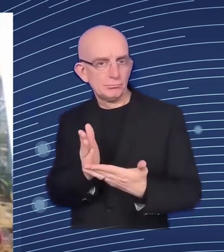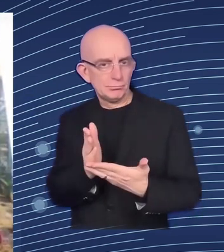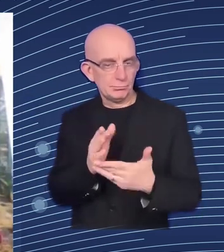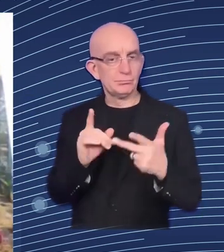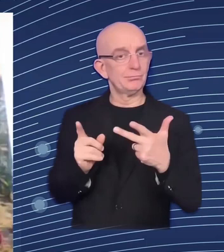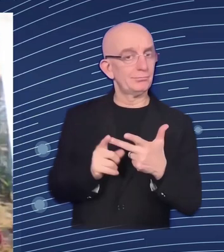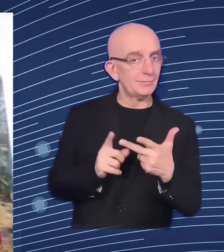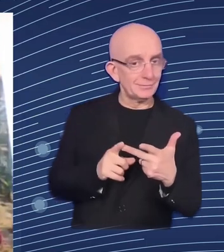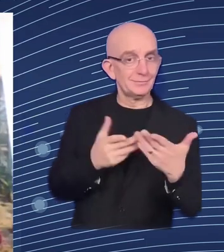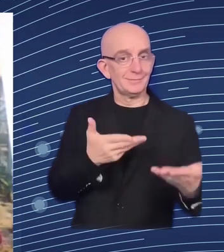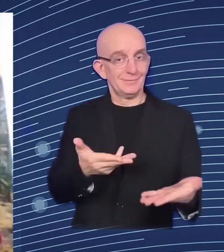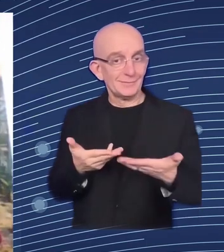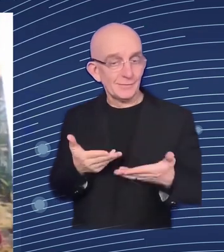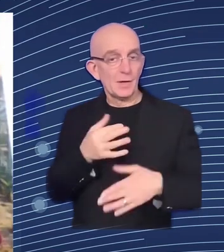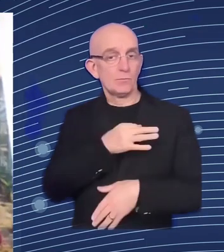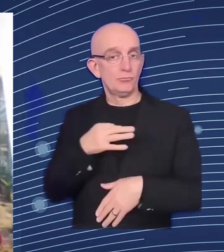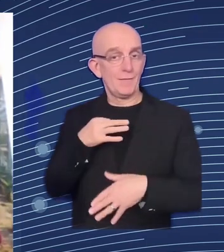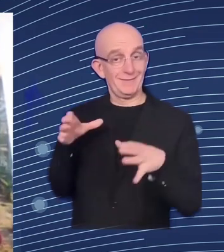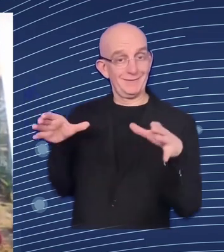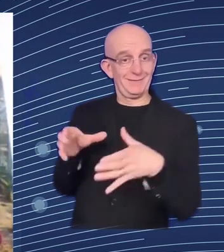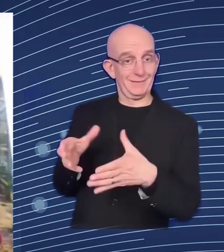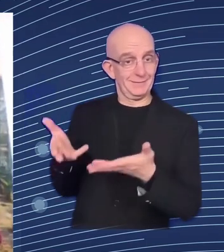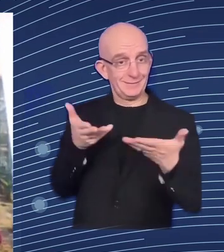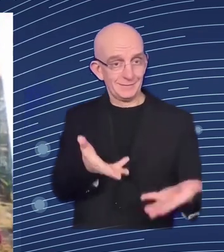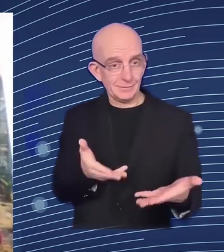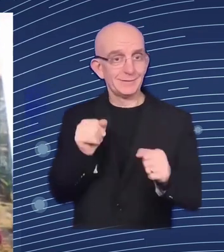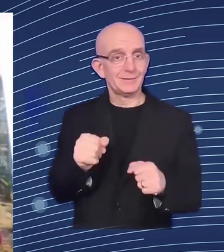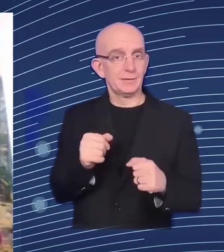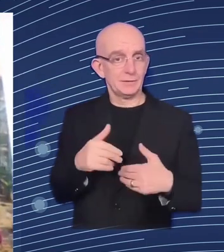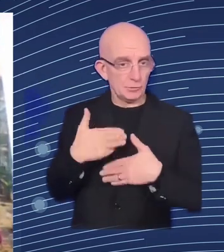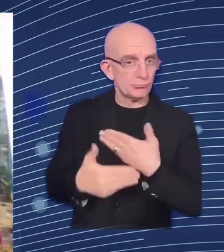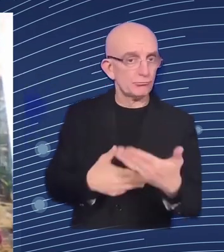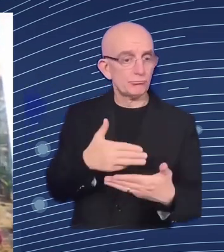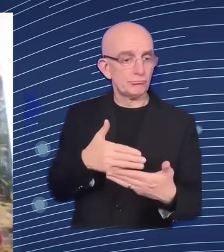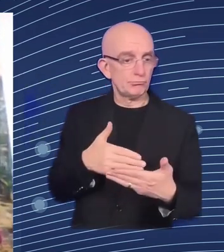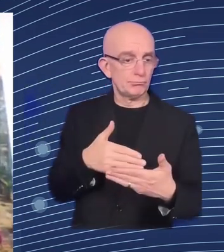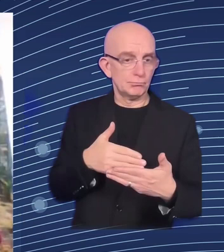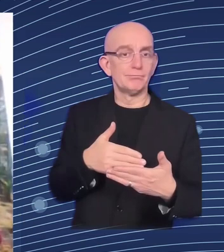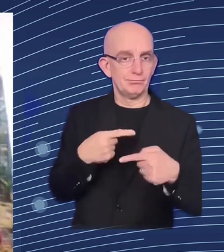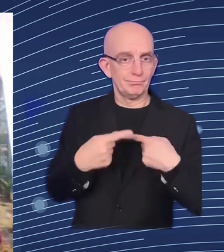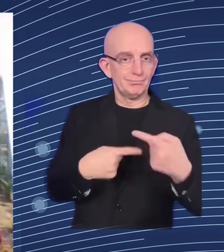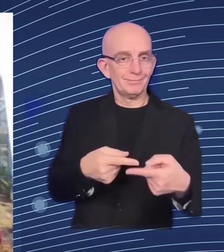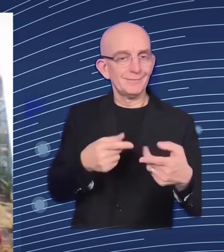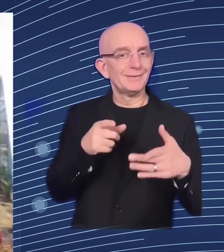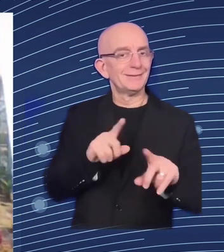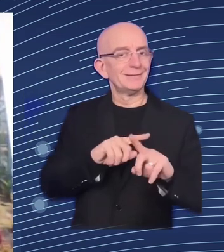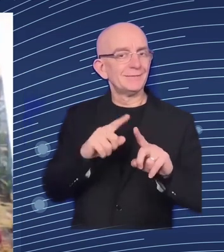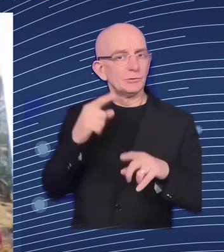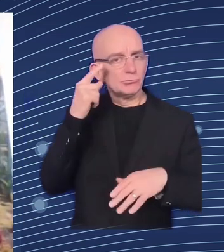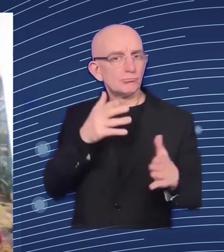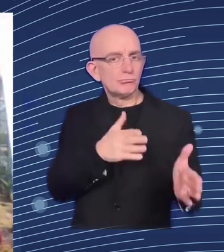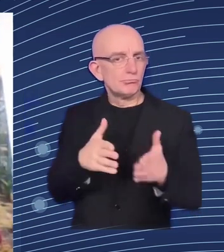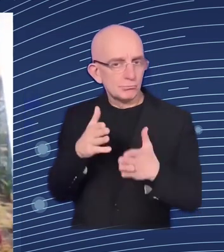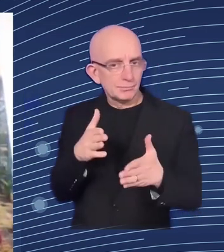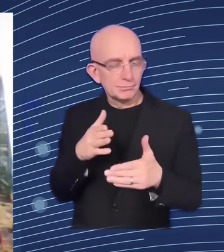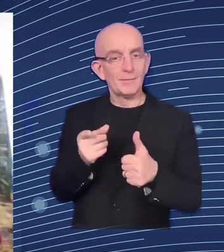work of the ministry of digital transformation our institution and other ministries even before the start of the